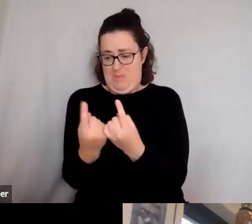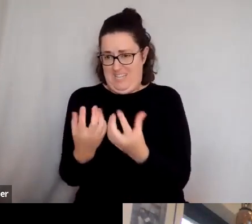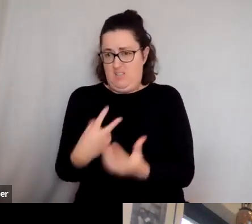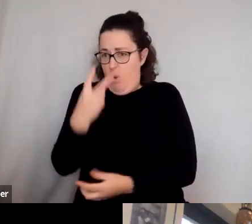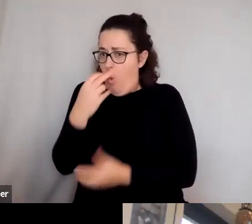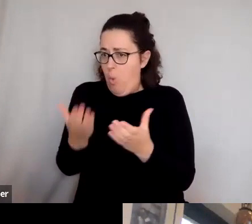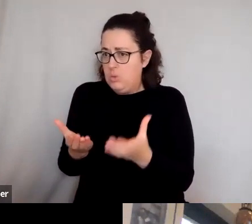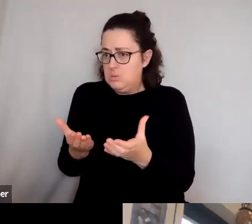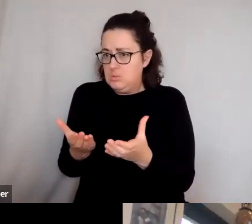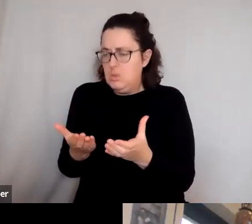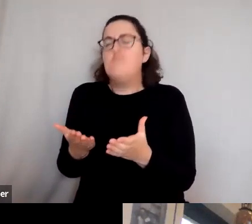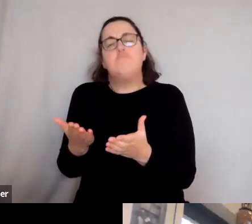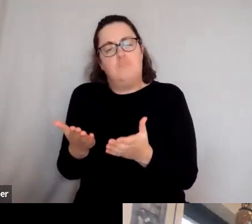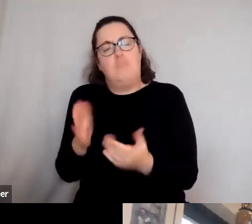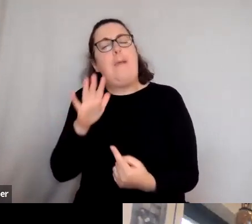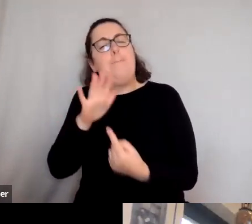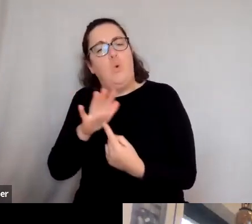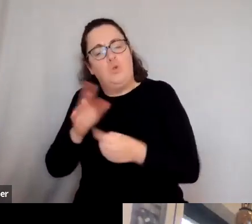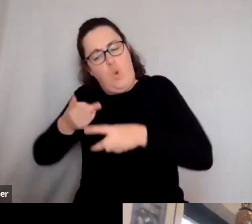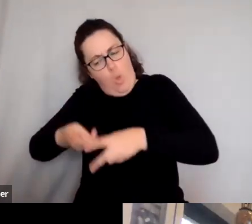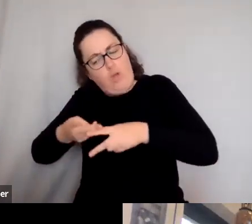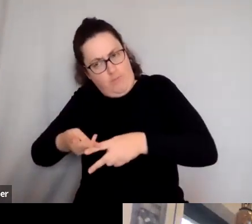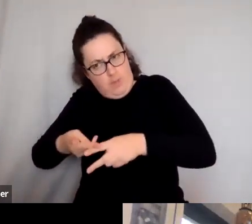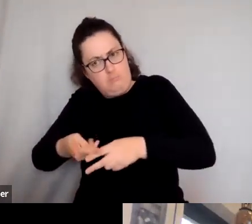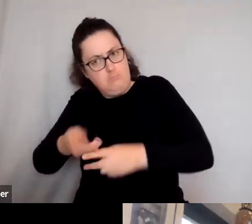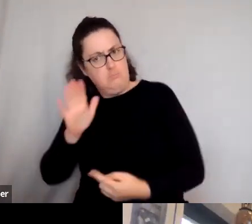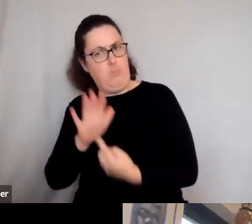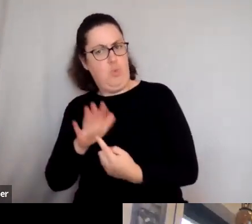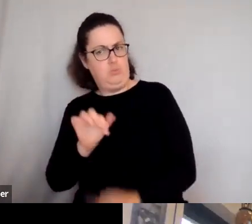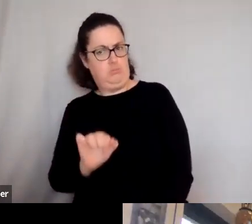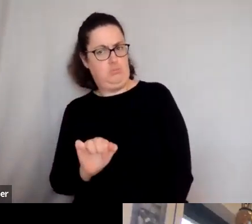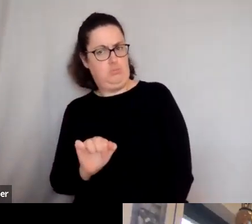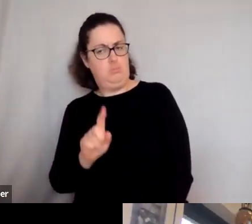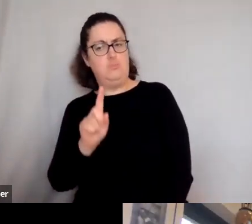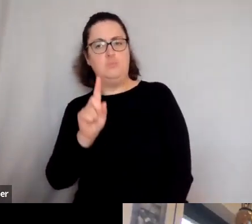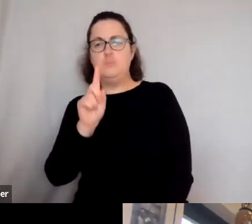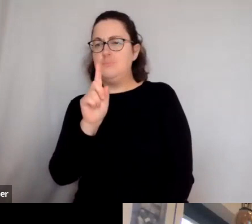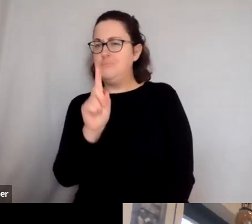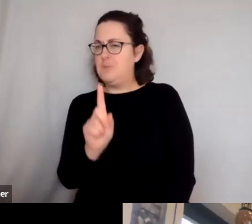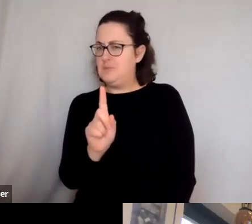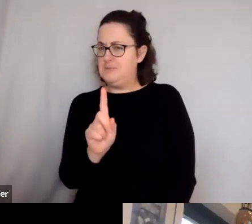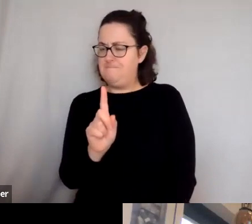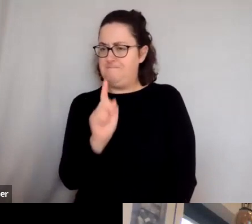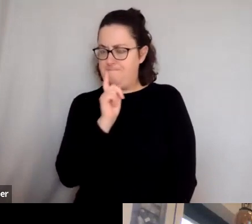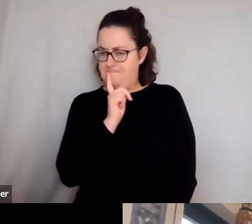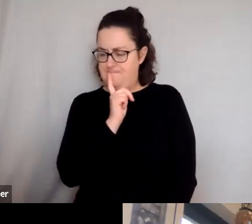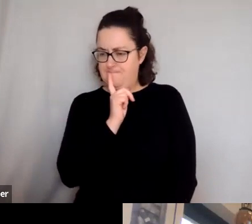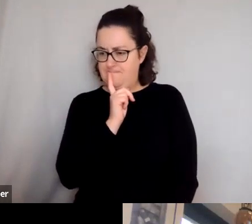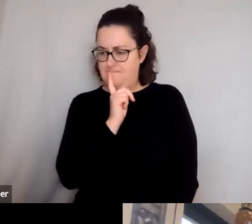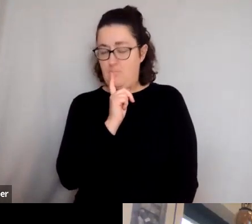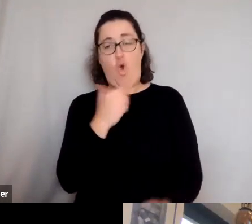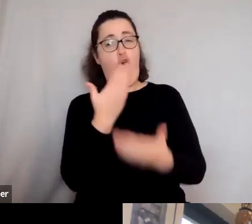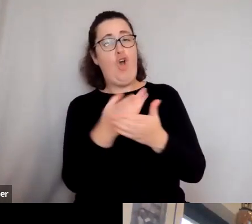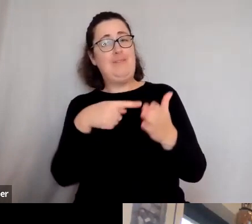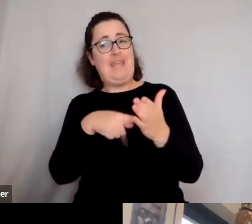it's important to look after them properly. You know, there's, there's no doubt. But, you know, if you ever appear on telly,